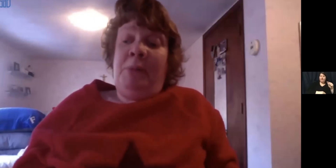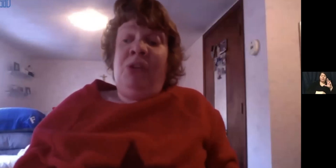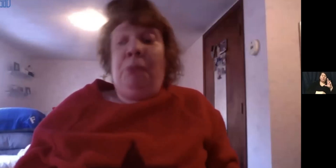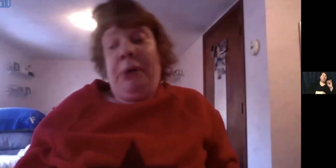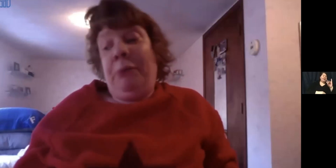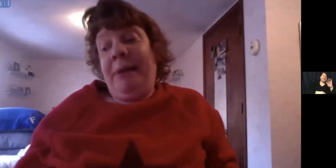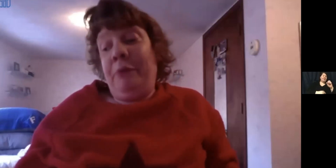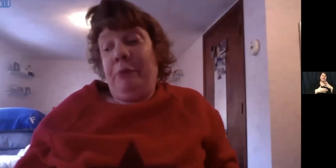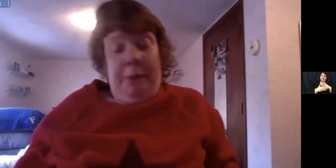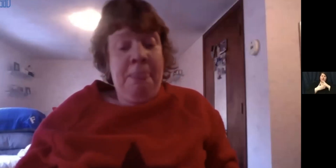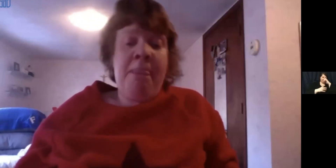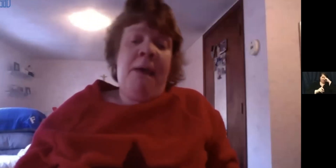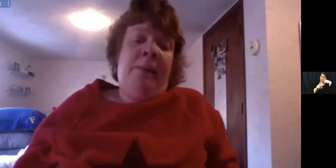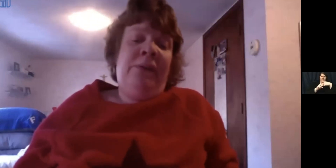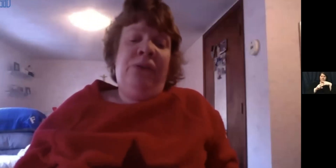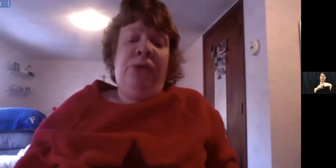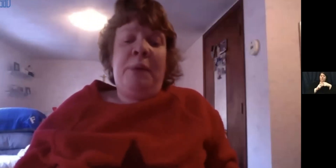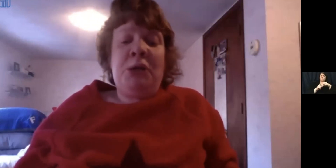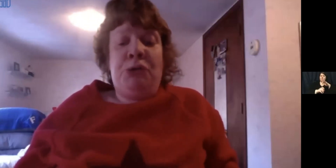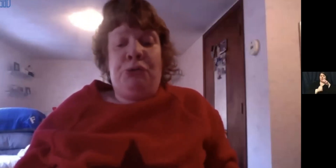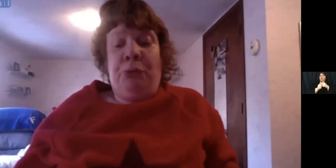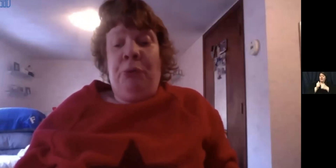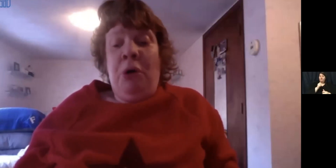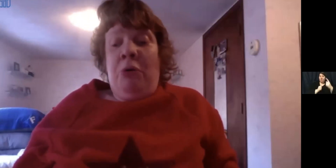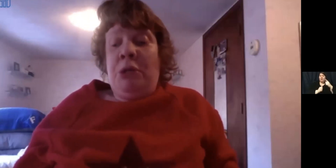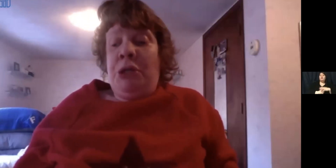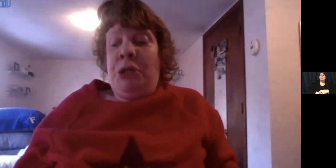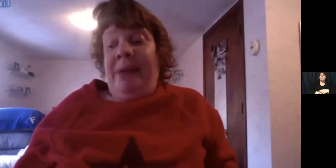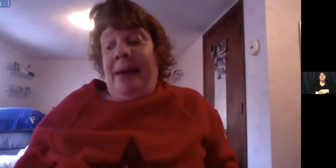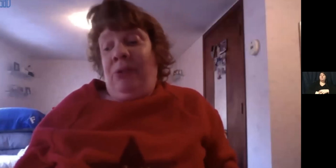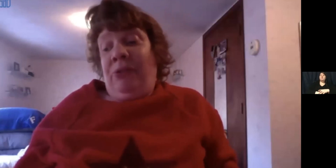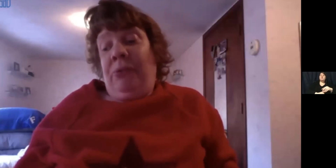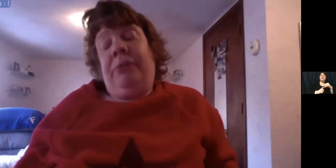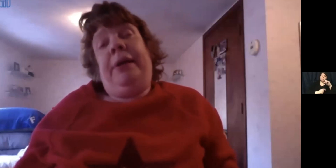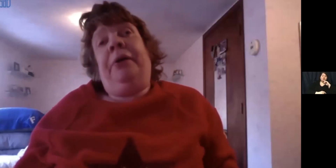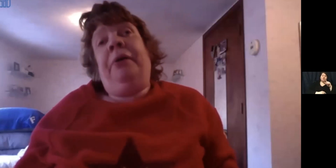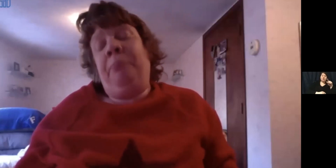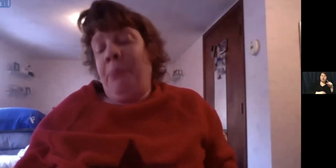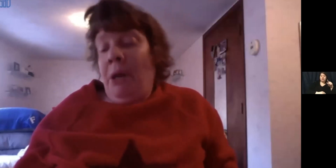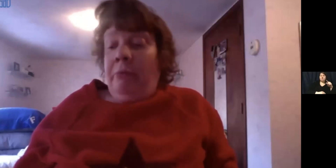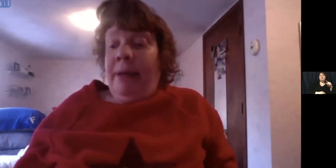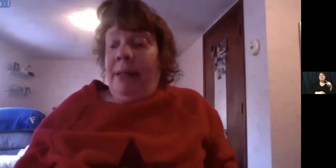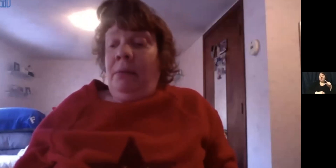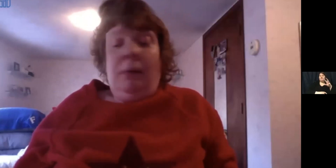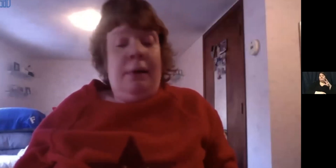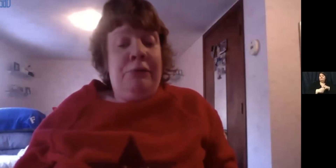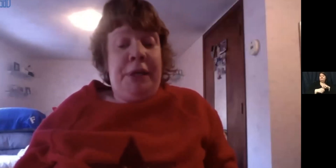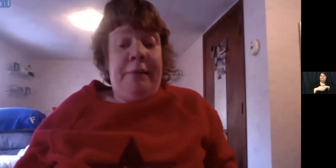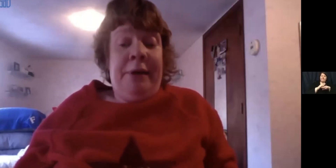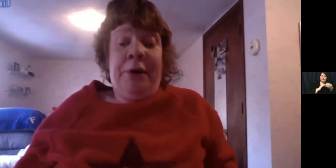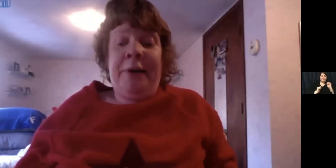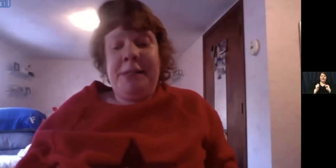her optimistic spirit with everyone. This is especially true when she was an access to theater. Raylene